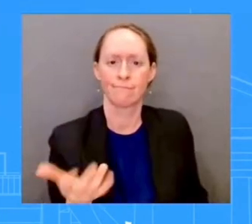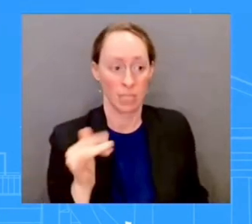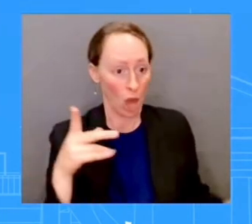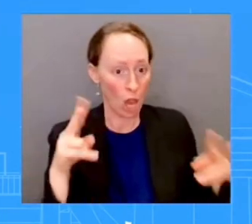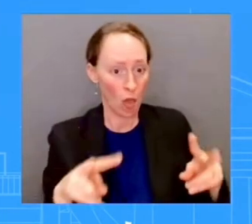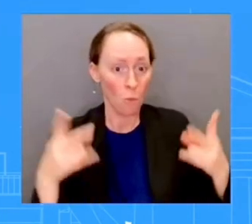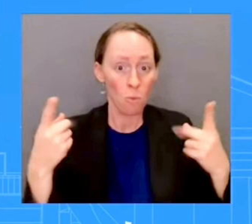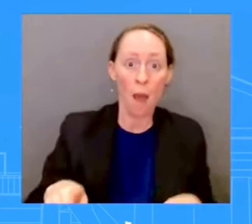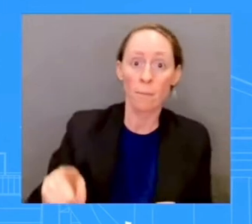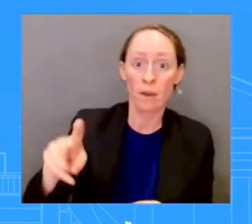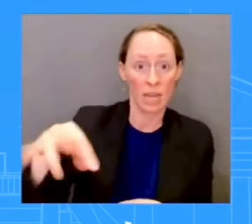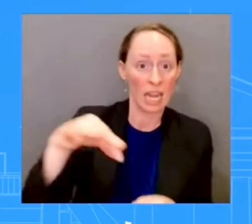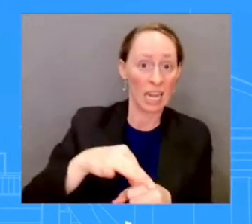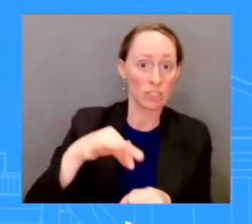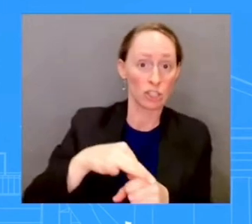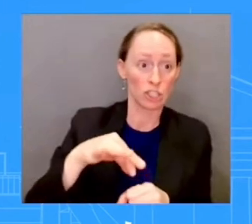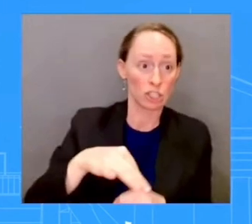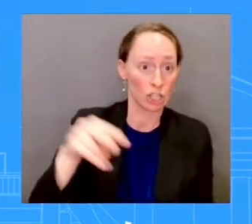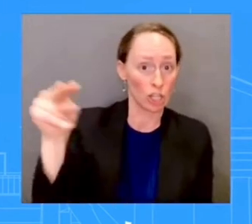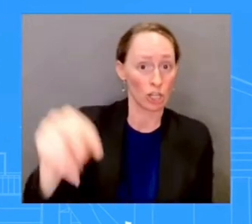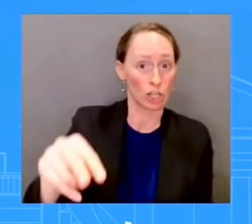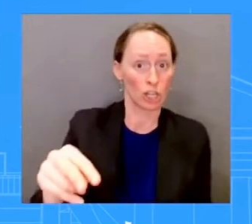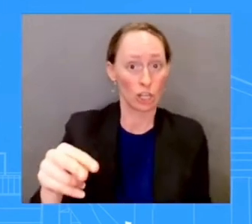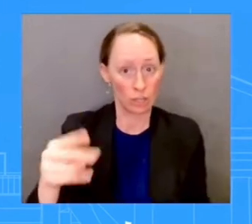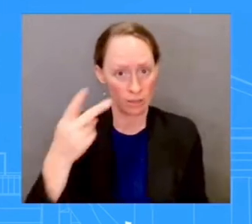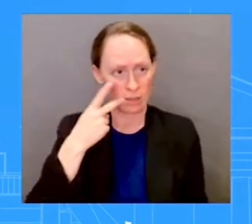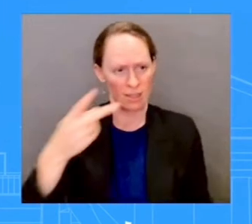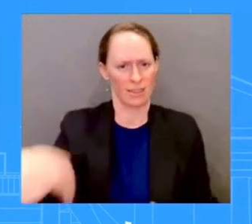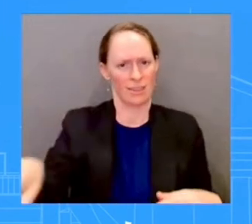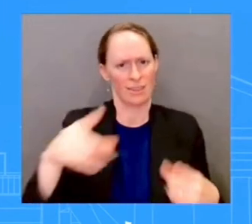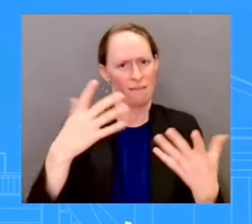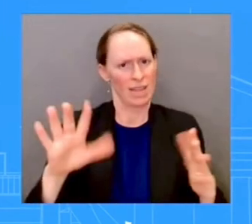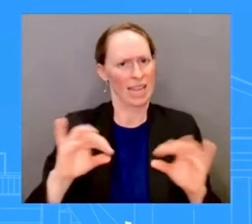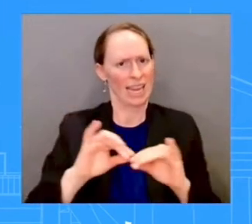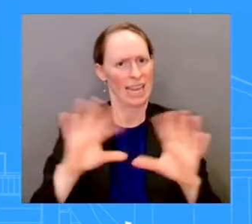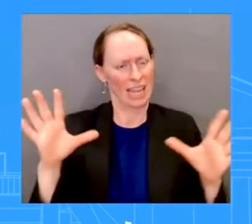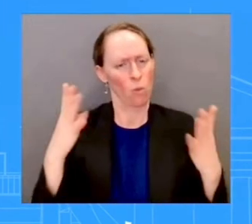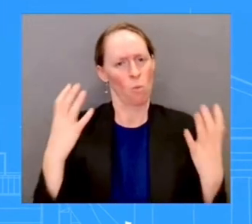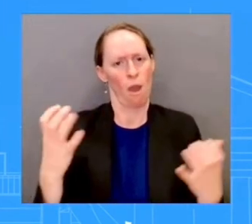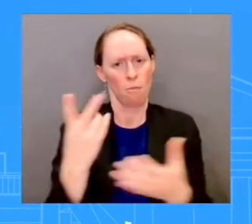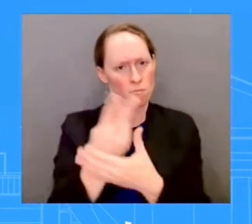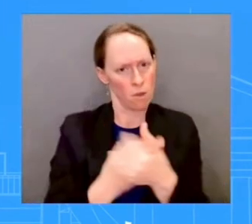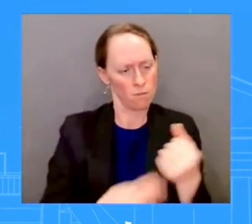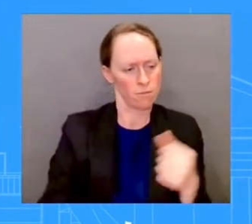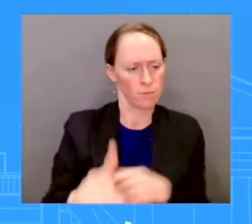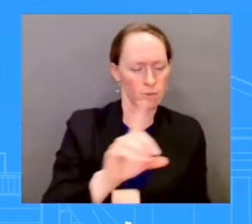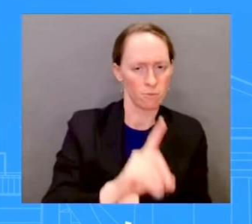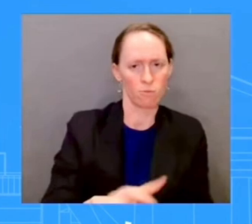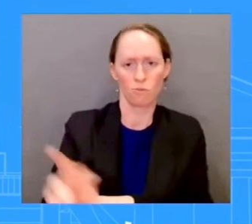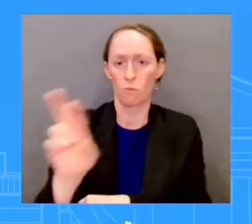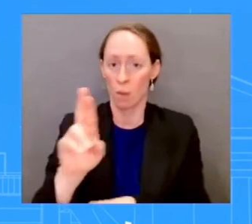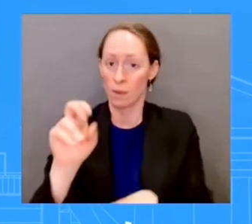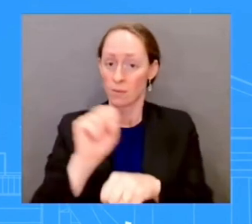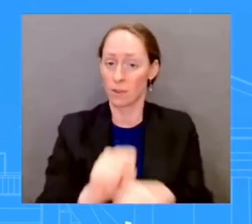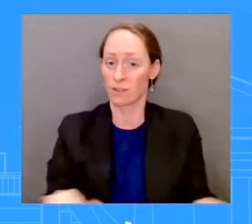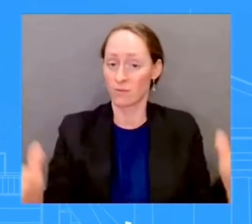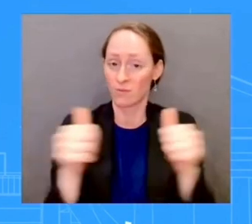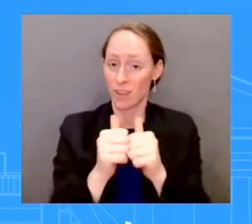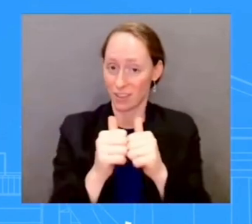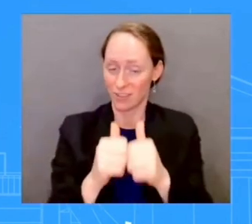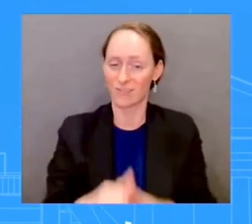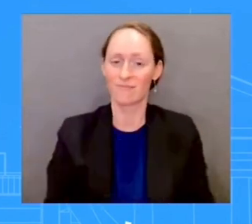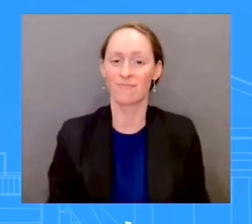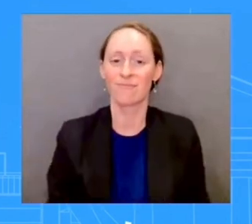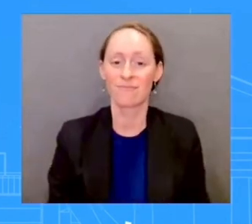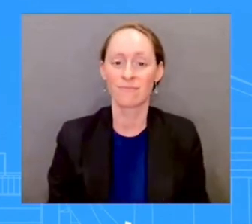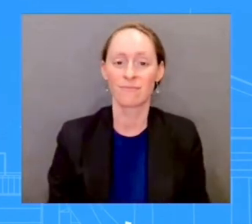together and working on these issues in a bipartisan way, which you were able to do, as you just listed. So we must fund vital programs for American people